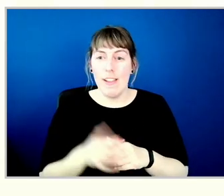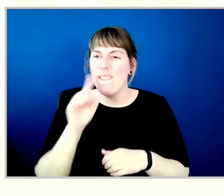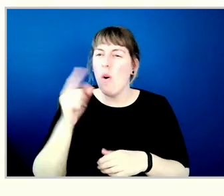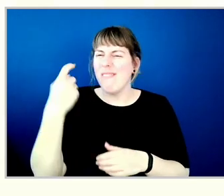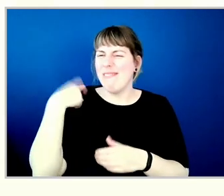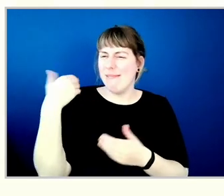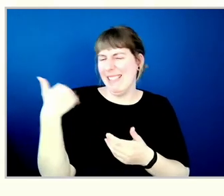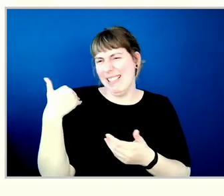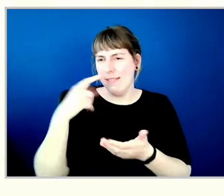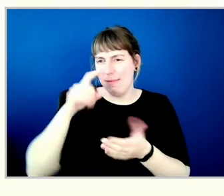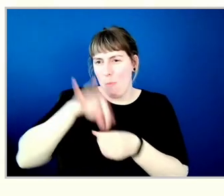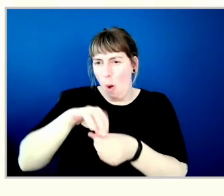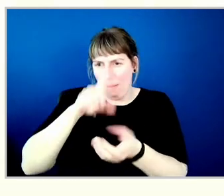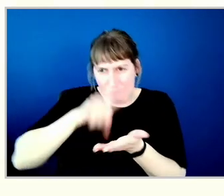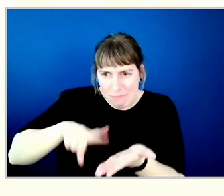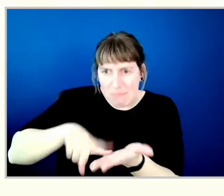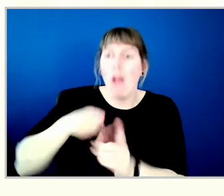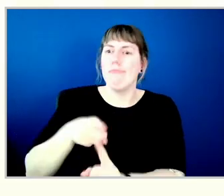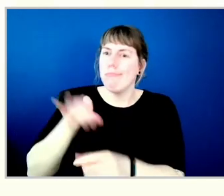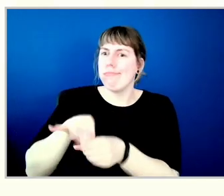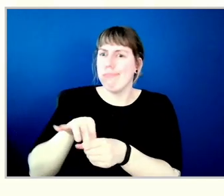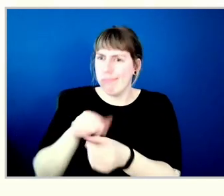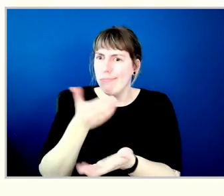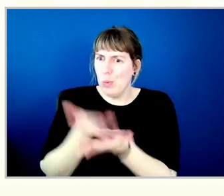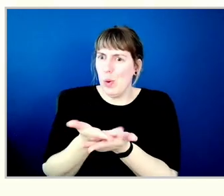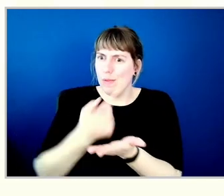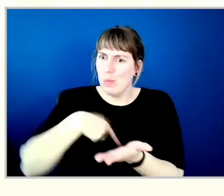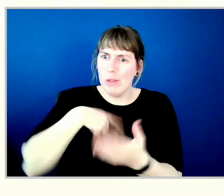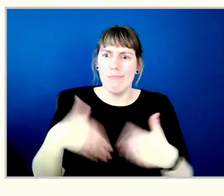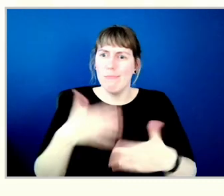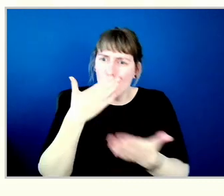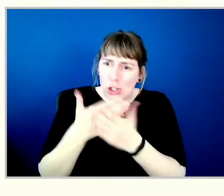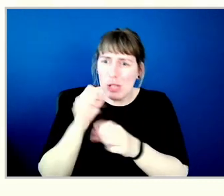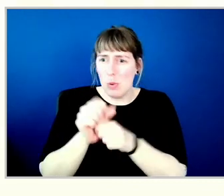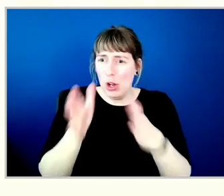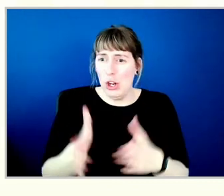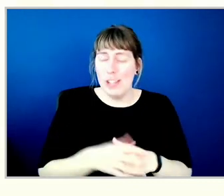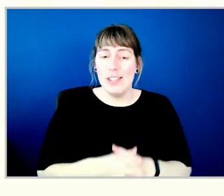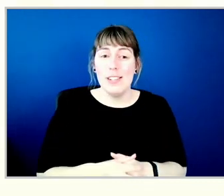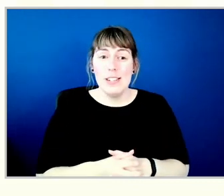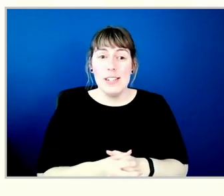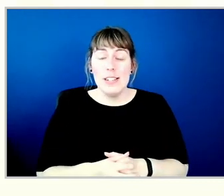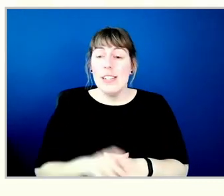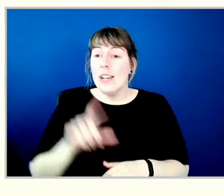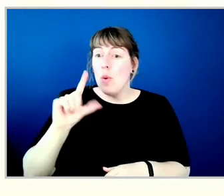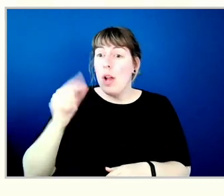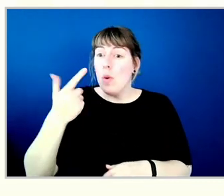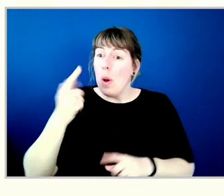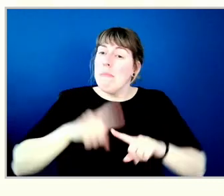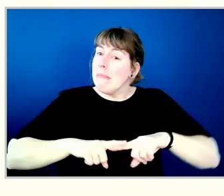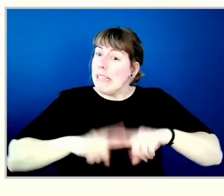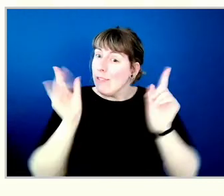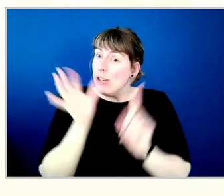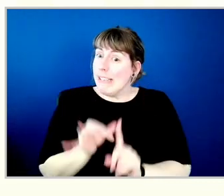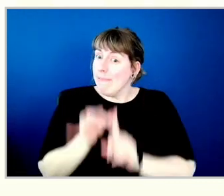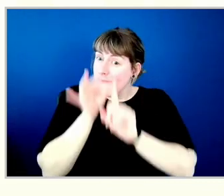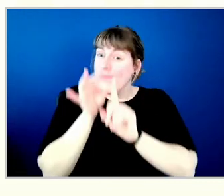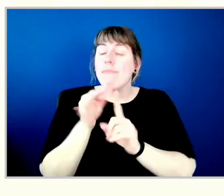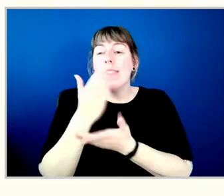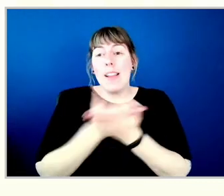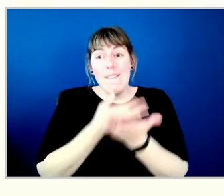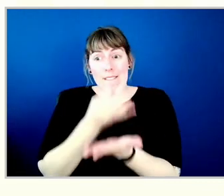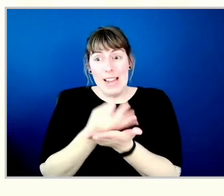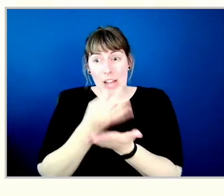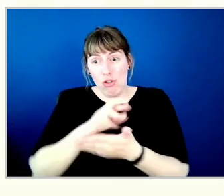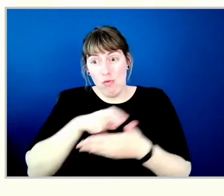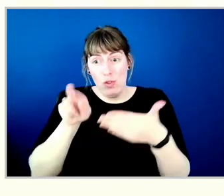Not every year we'll see such strong outcomes. And there were some unique factors in 2021 that contributed to some of our financial results.